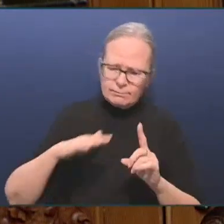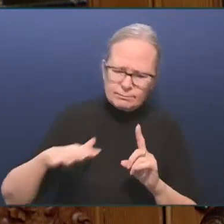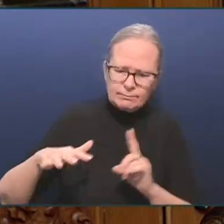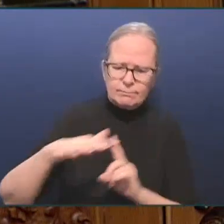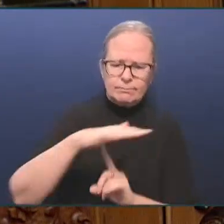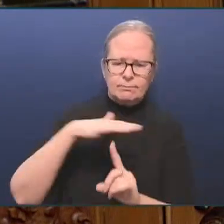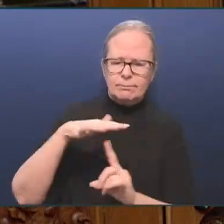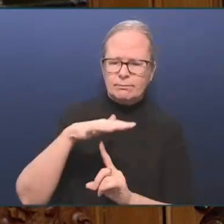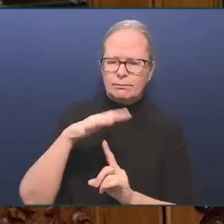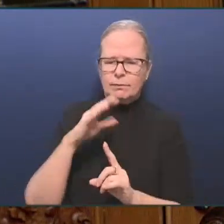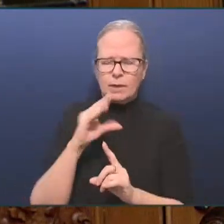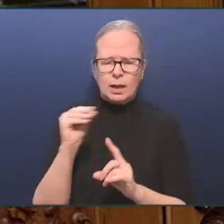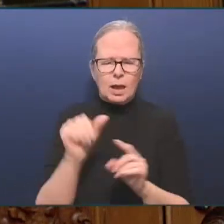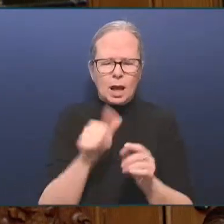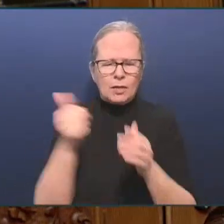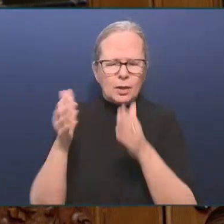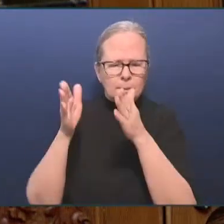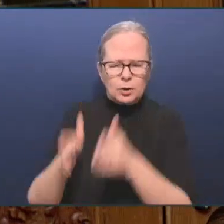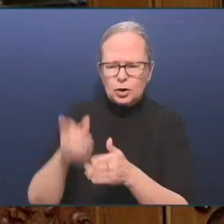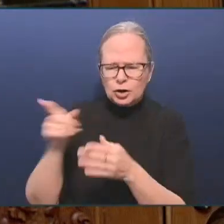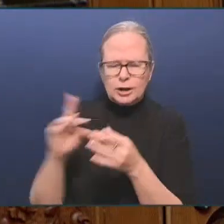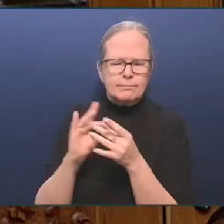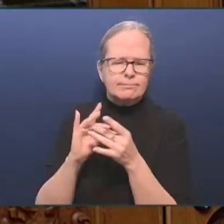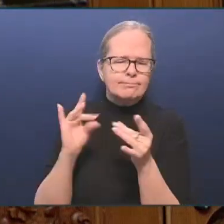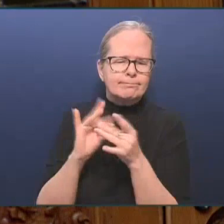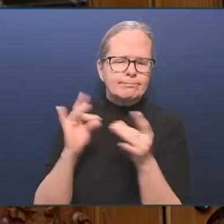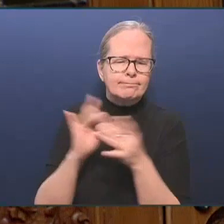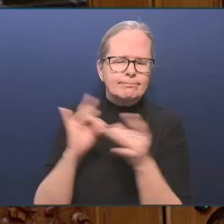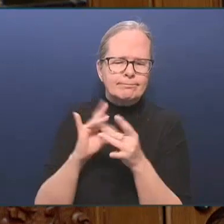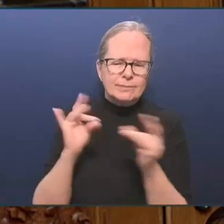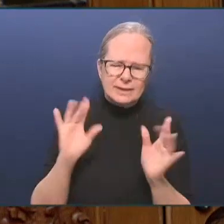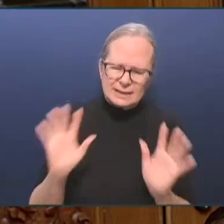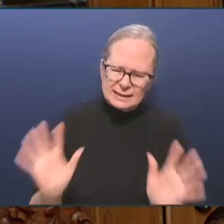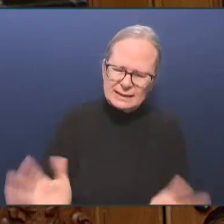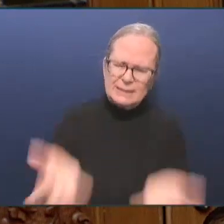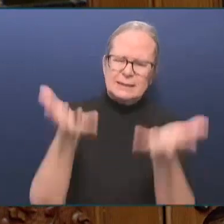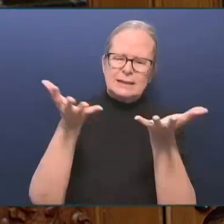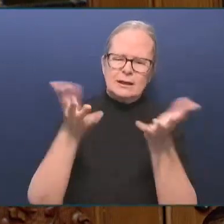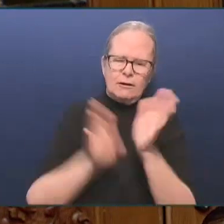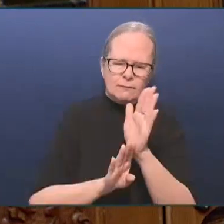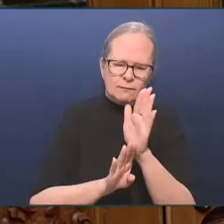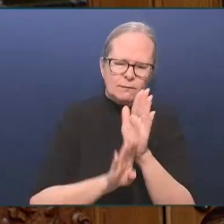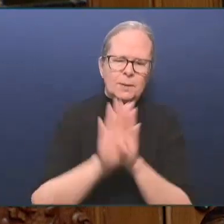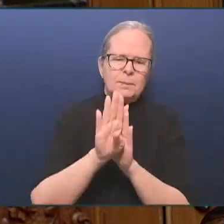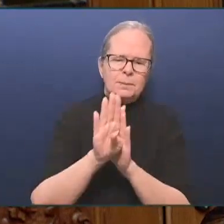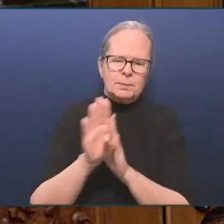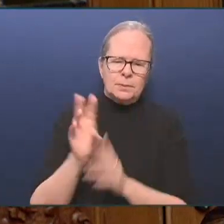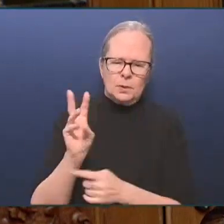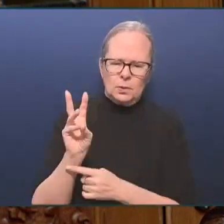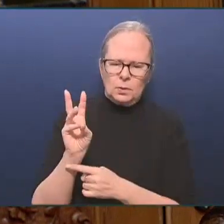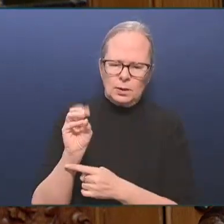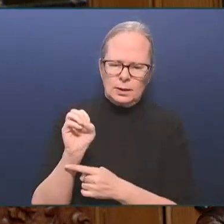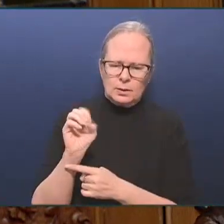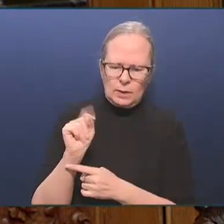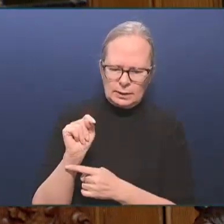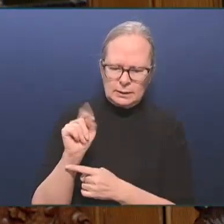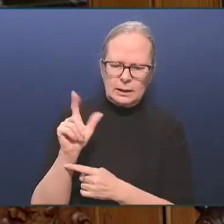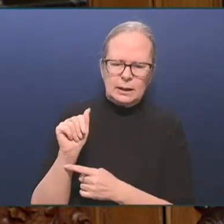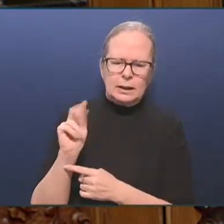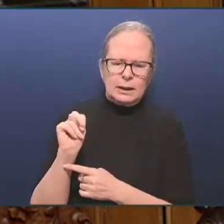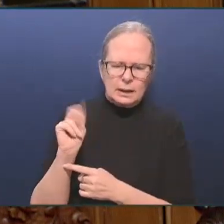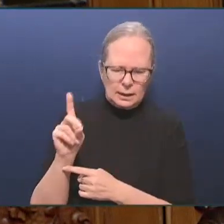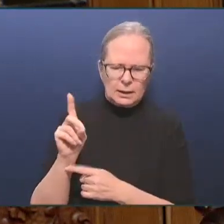Tara Marsden spoke of advancing UNDRIP in B.C. and of rights, title and reconciliation in watershed work.